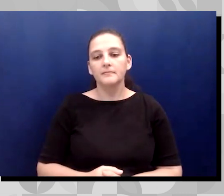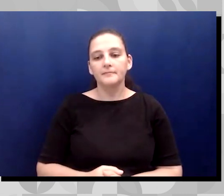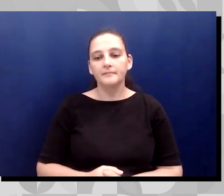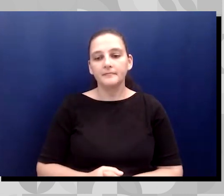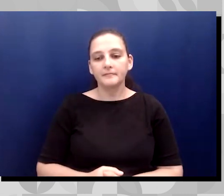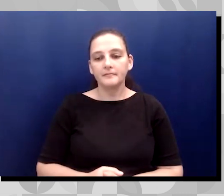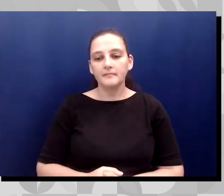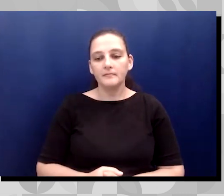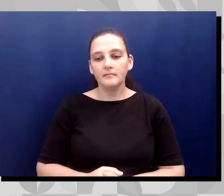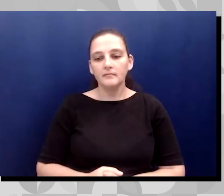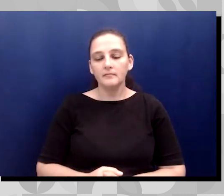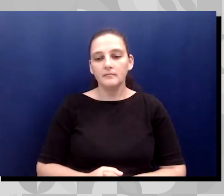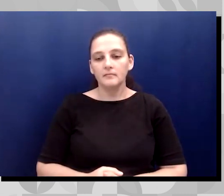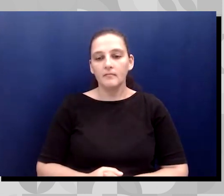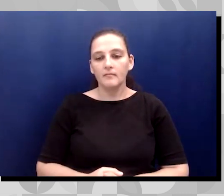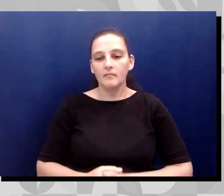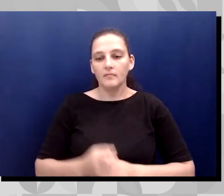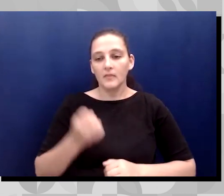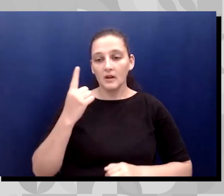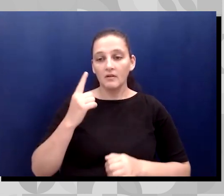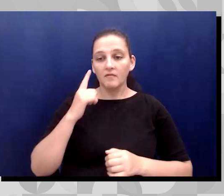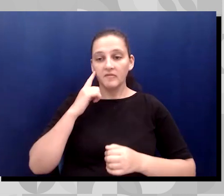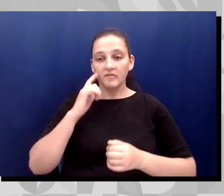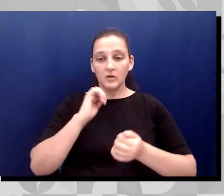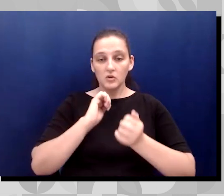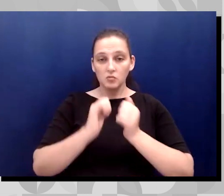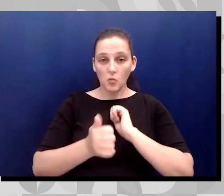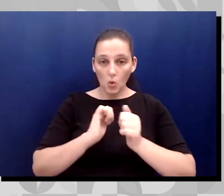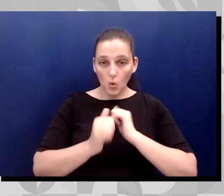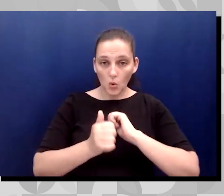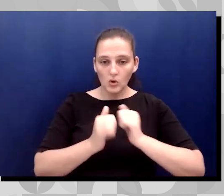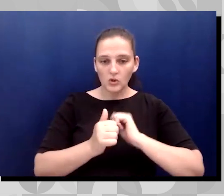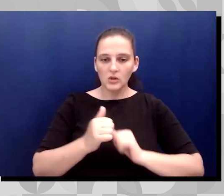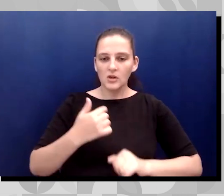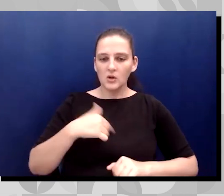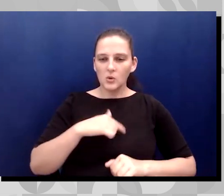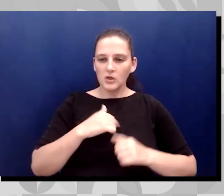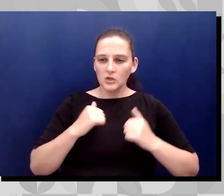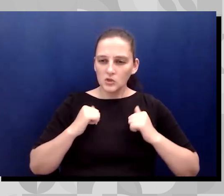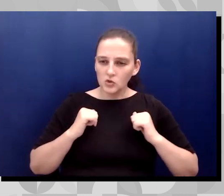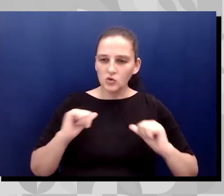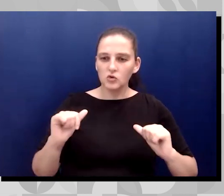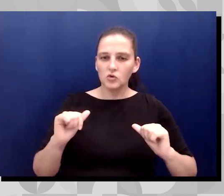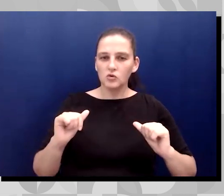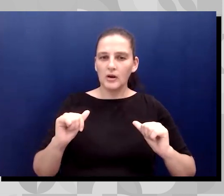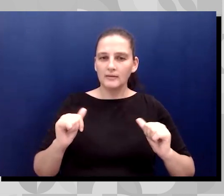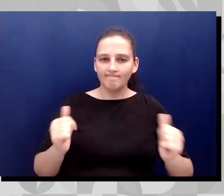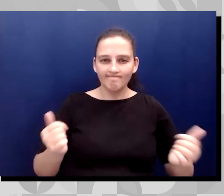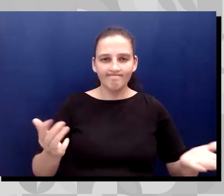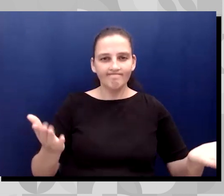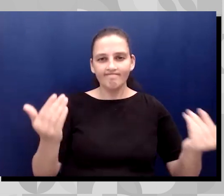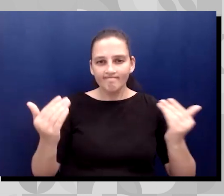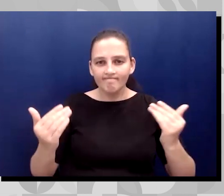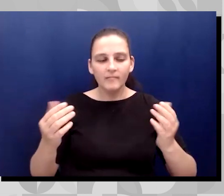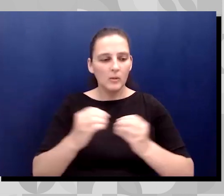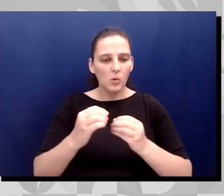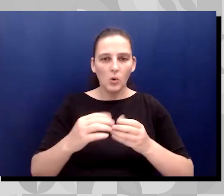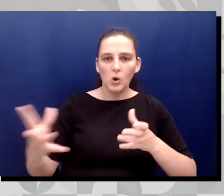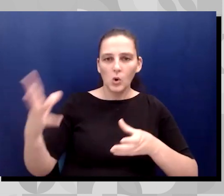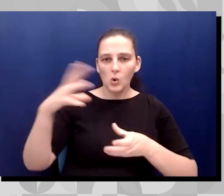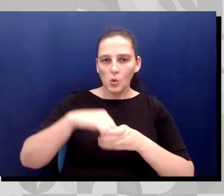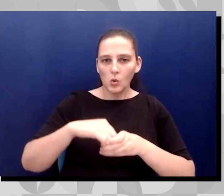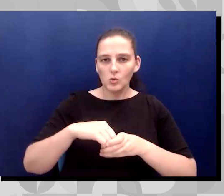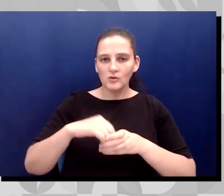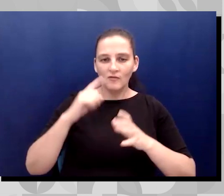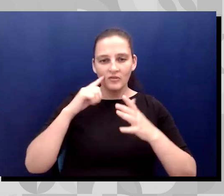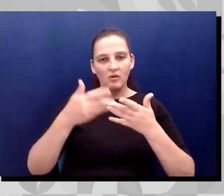through sports, we're trying to create a lot more, uh, inclusion throughout society. We want to level the playing